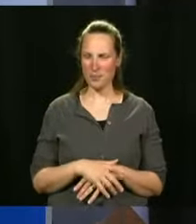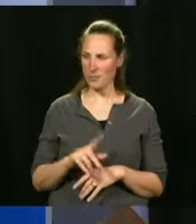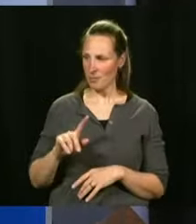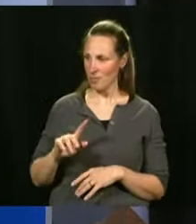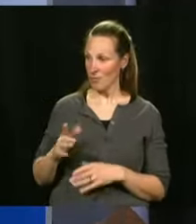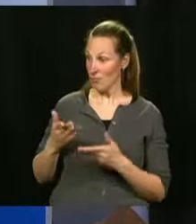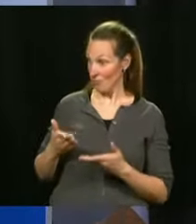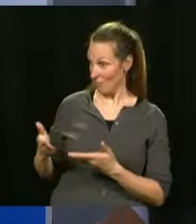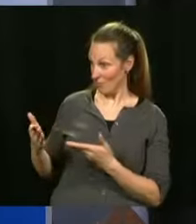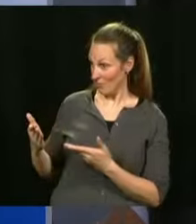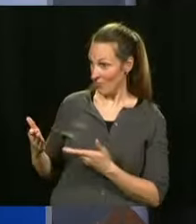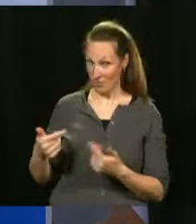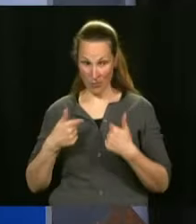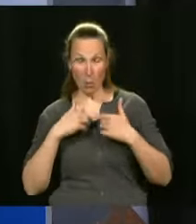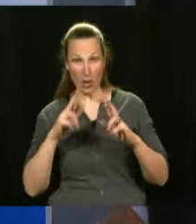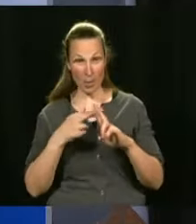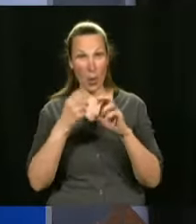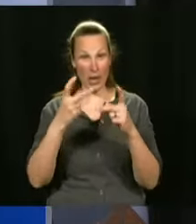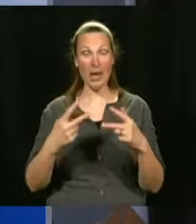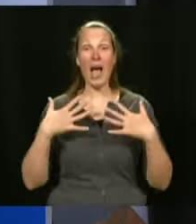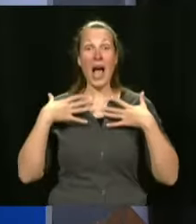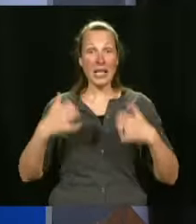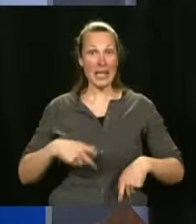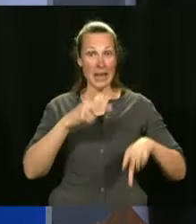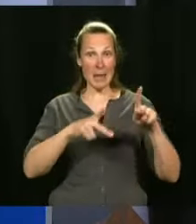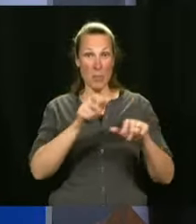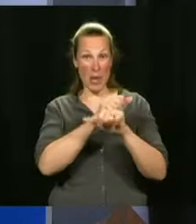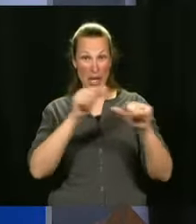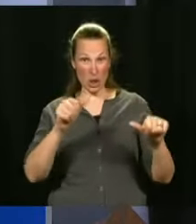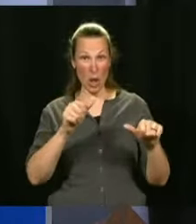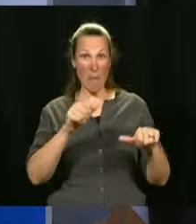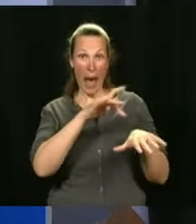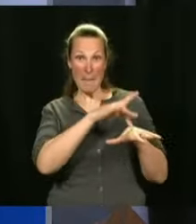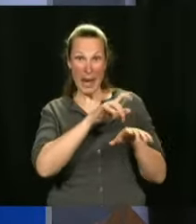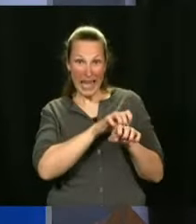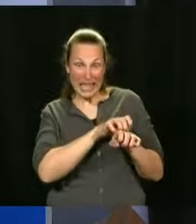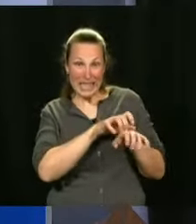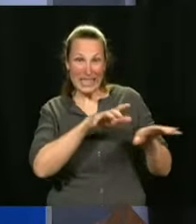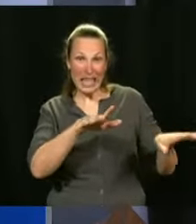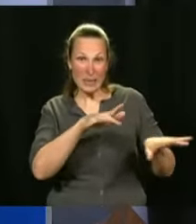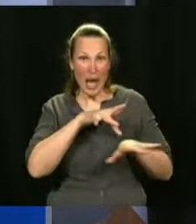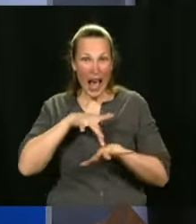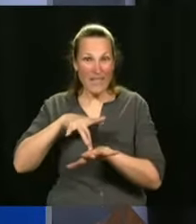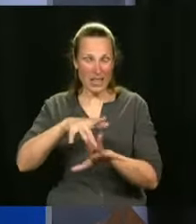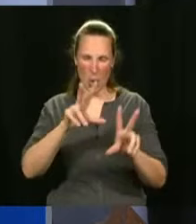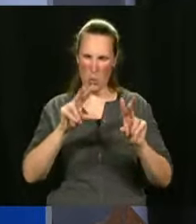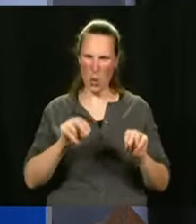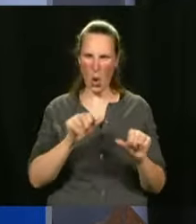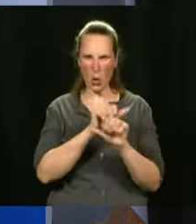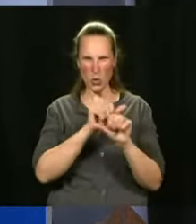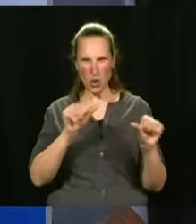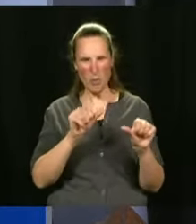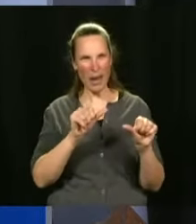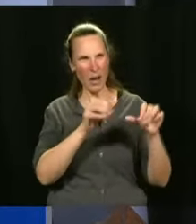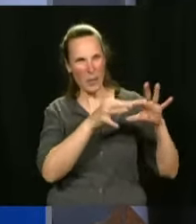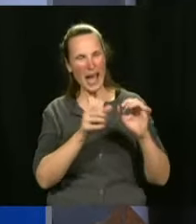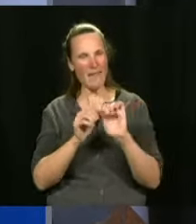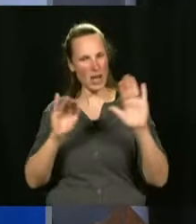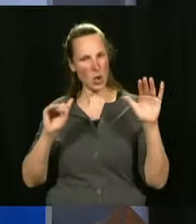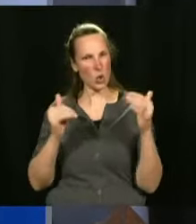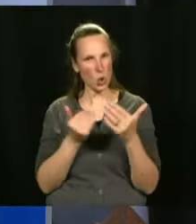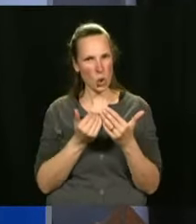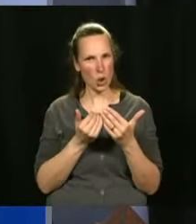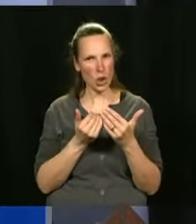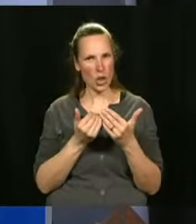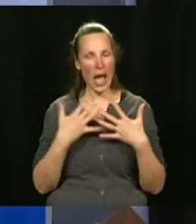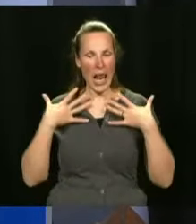Minister. Well, go ahead, Mr. Arruda. Public health is not just infectious disease. It's not just. It has to do with all